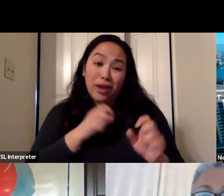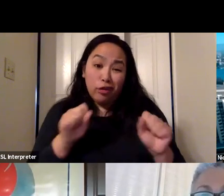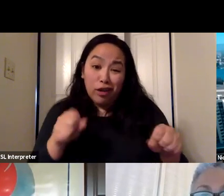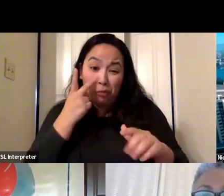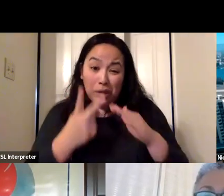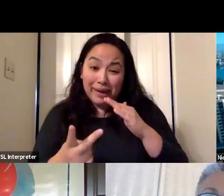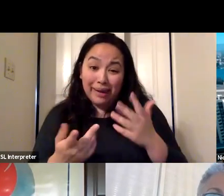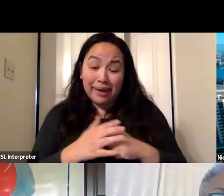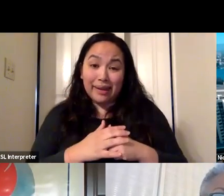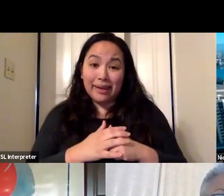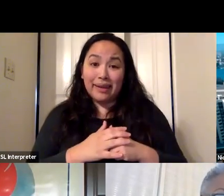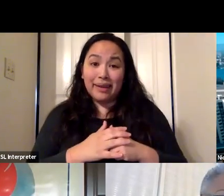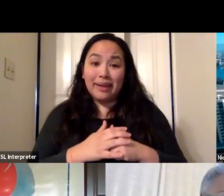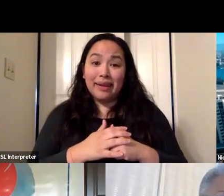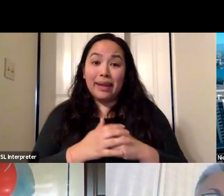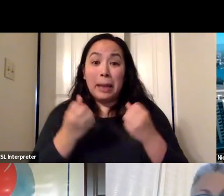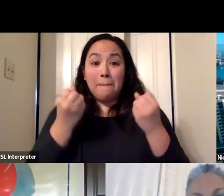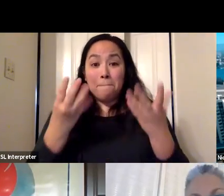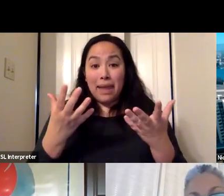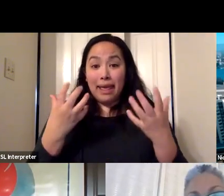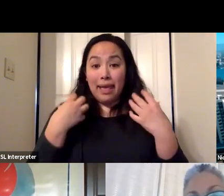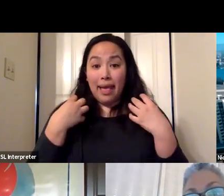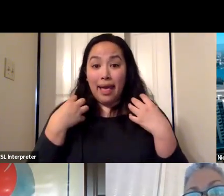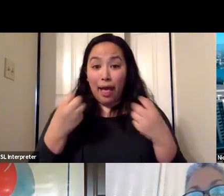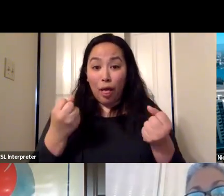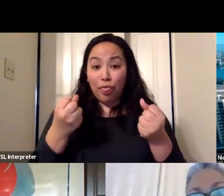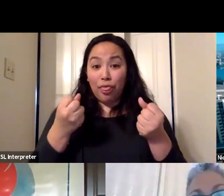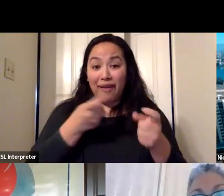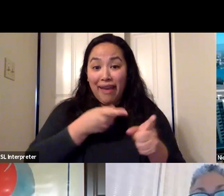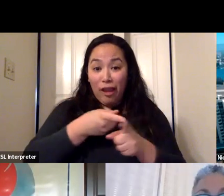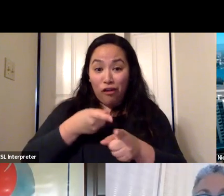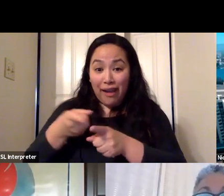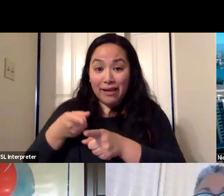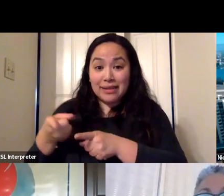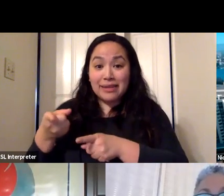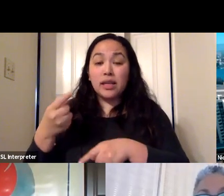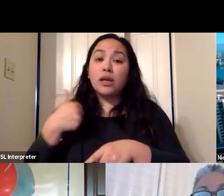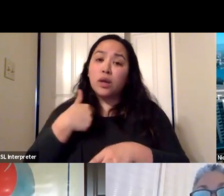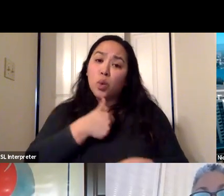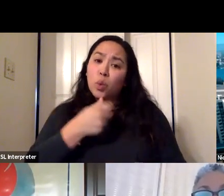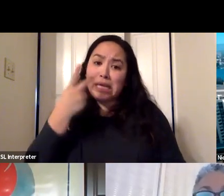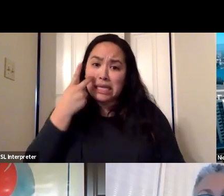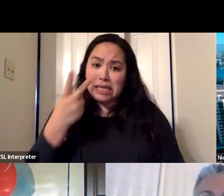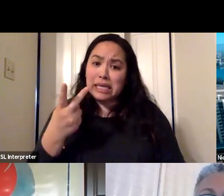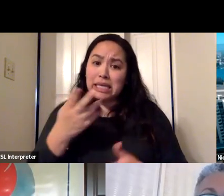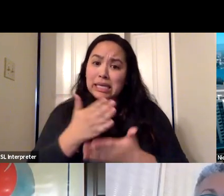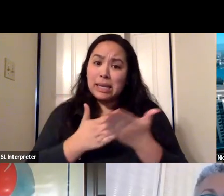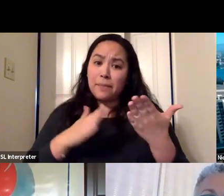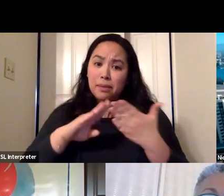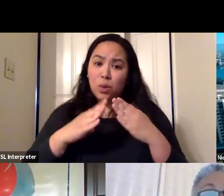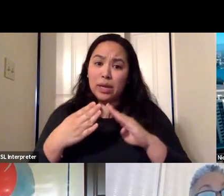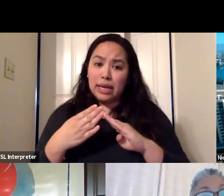in many of the health areas that we monitor on a regular basis, we see certain communities